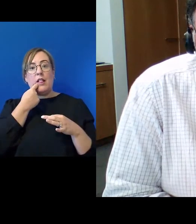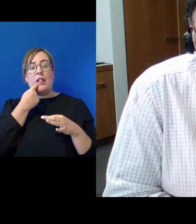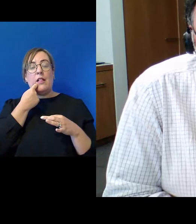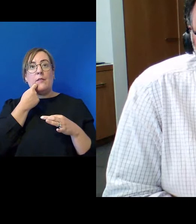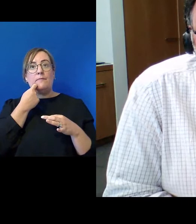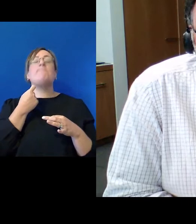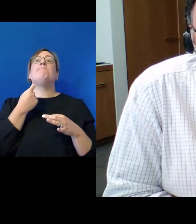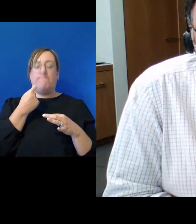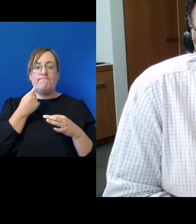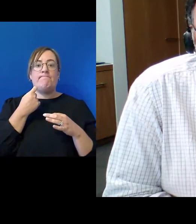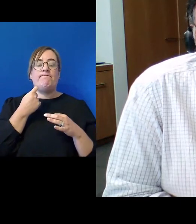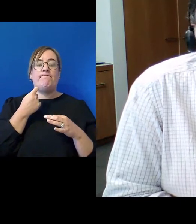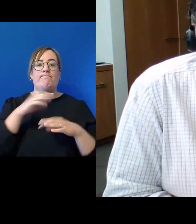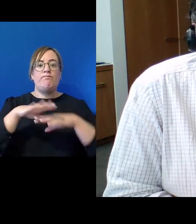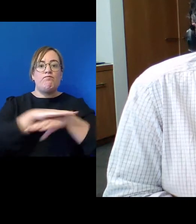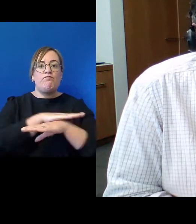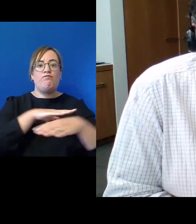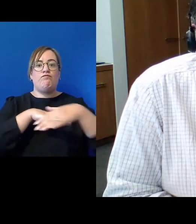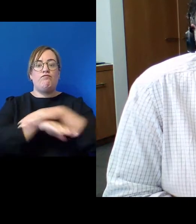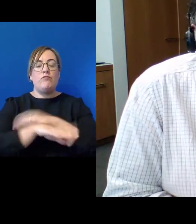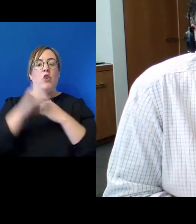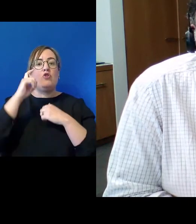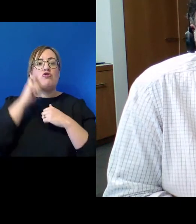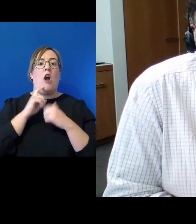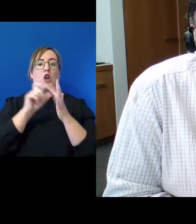and to do something about it.